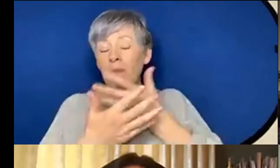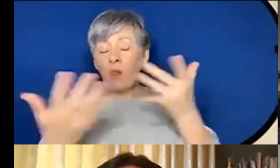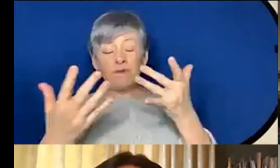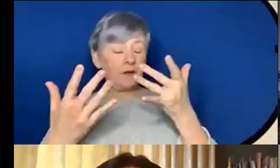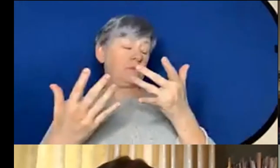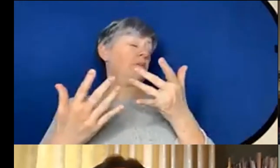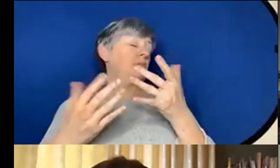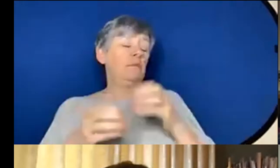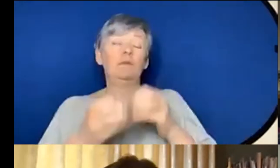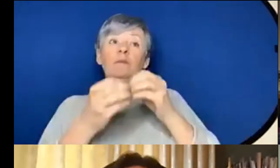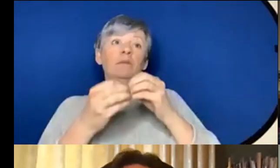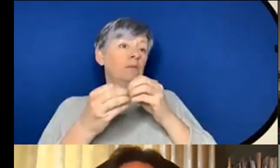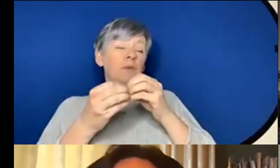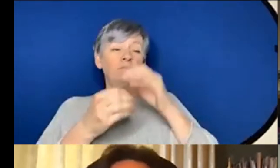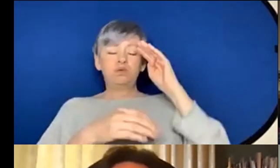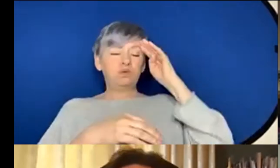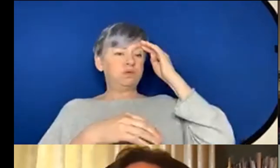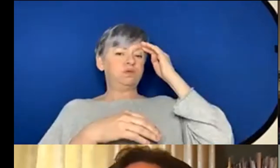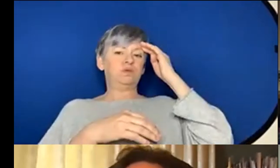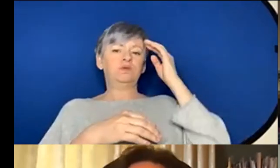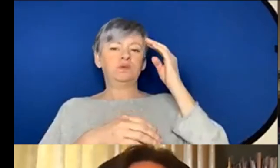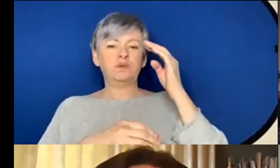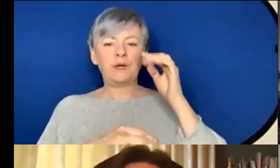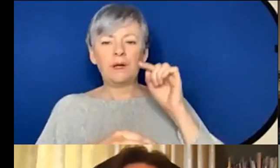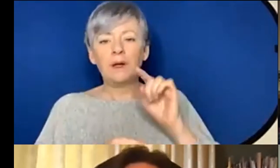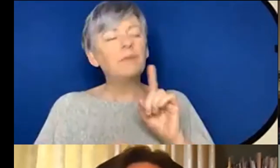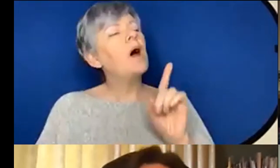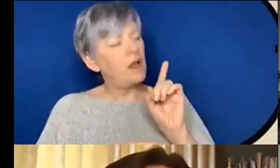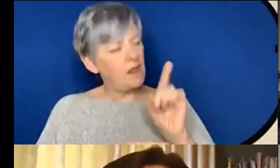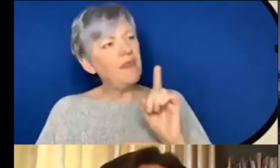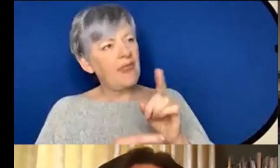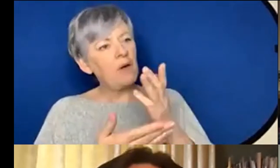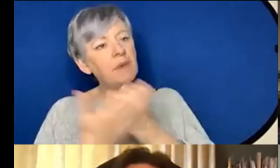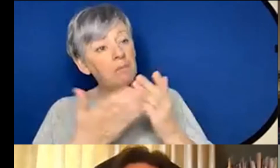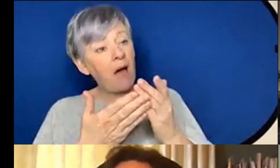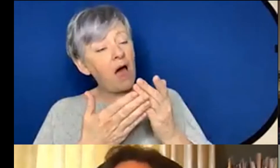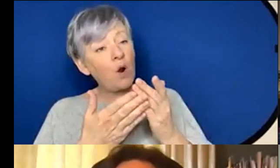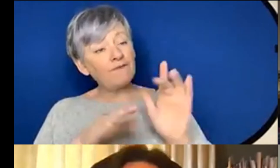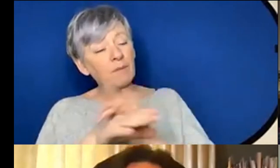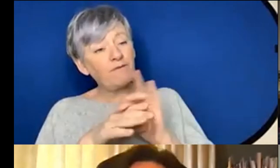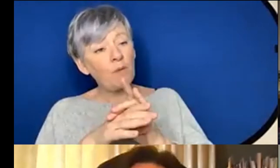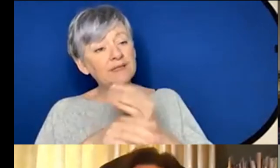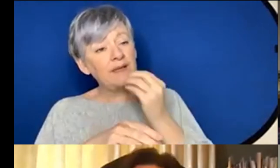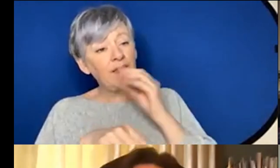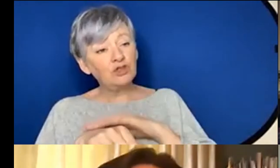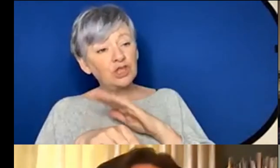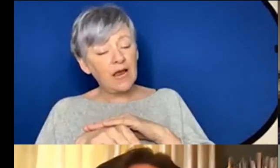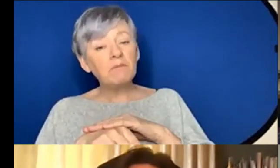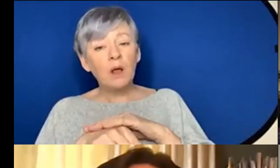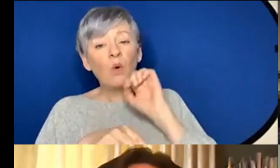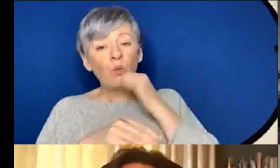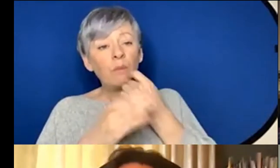at times and that that is that will be part of the performance at lunchtime and I think I believe that there'll be a chance for people to